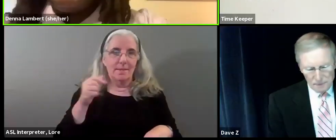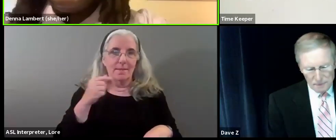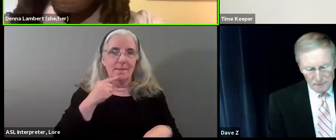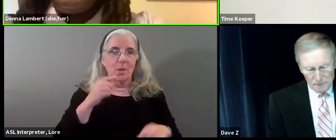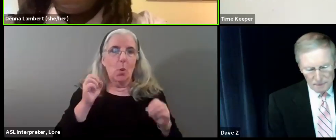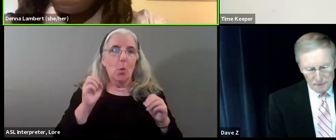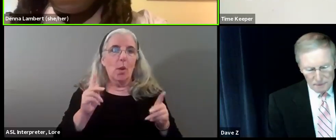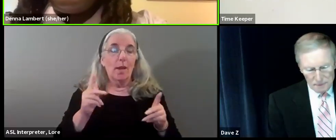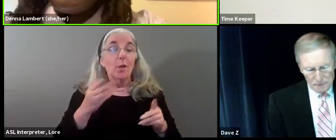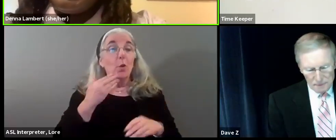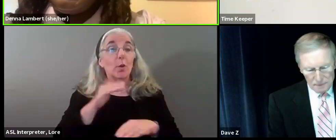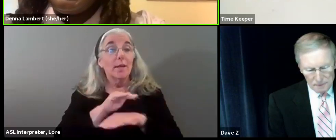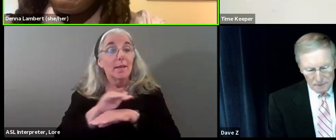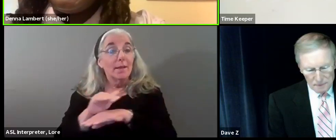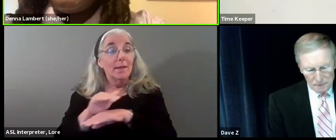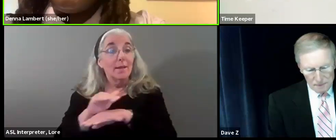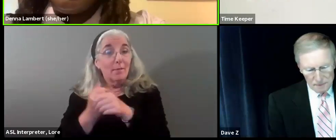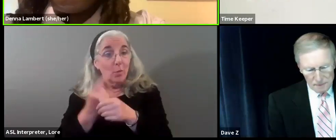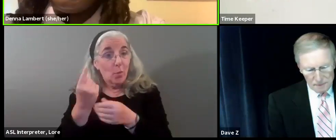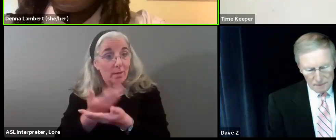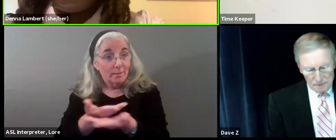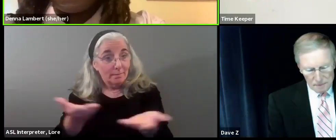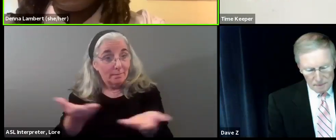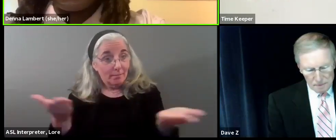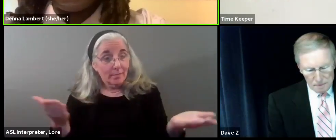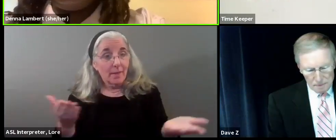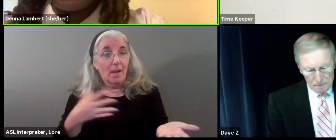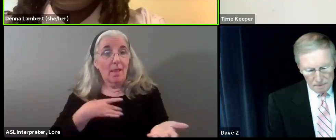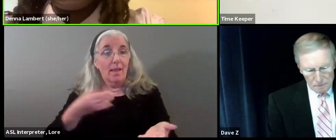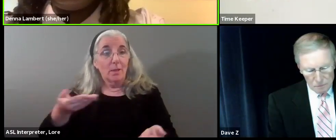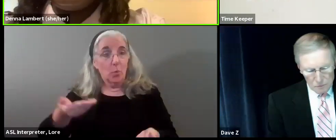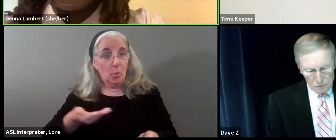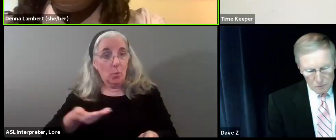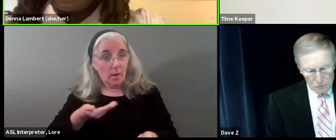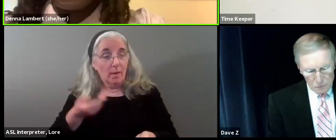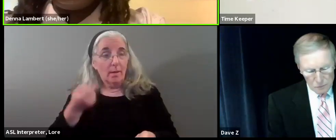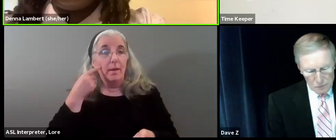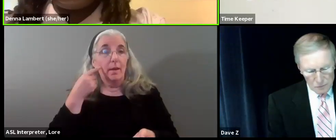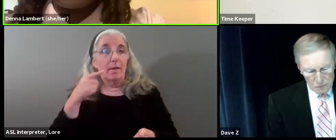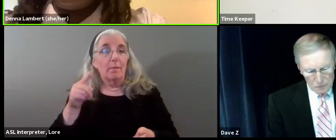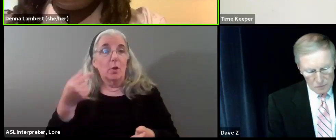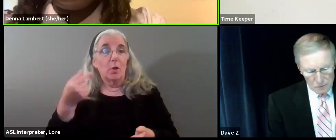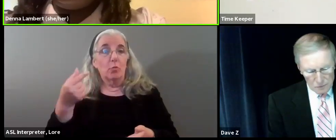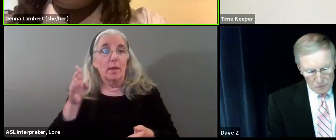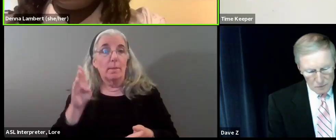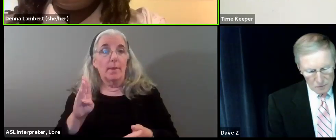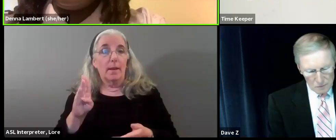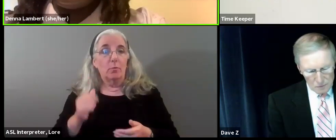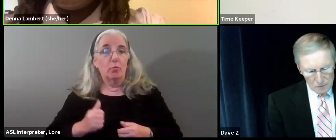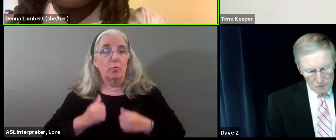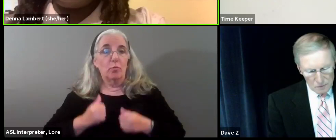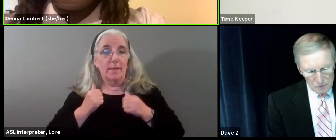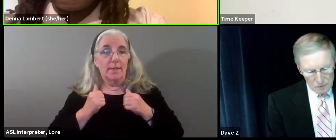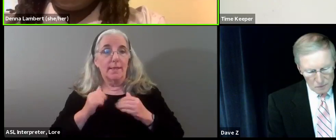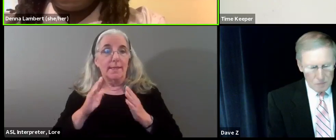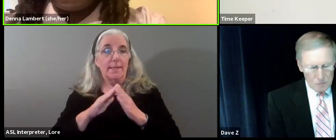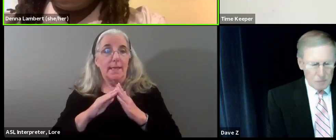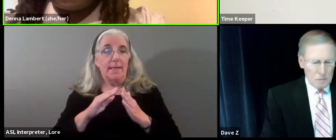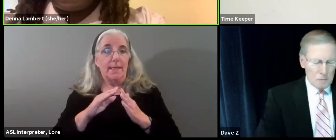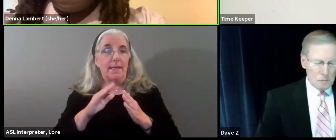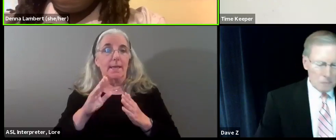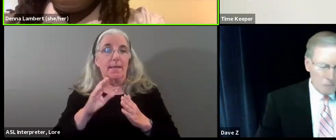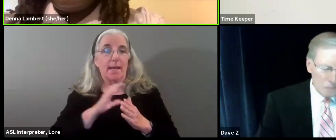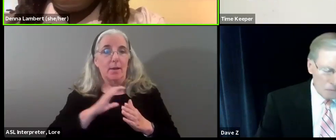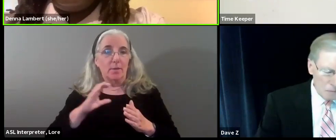Good evening, everyone. And I want to welcome you to the Greenbelt Residents City Council Candidate